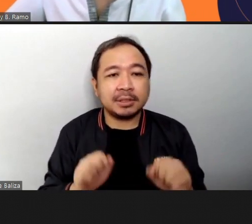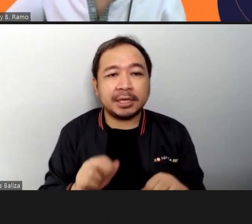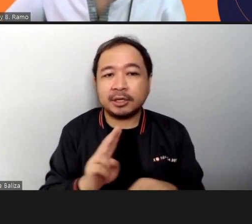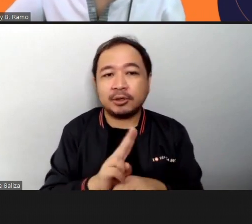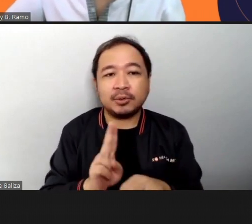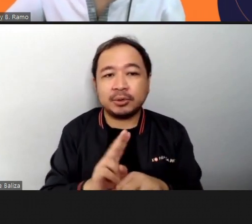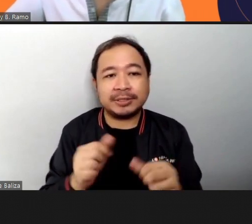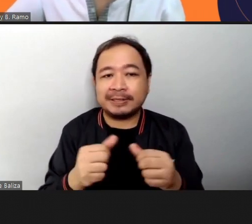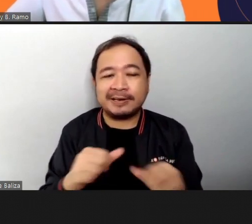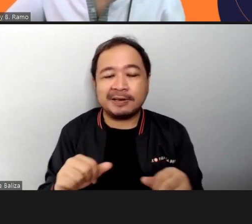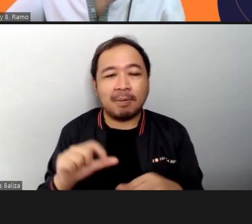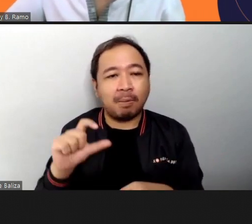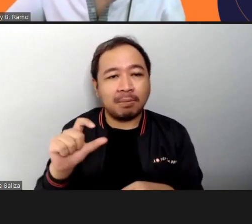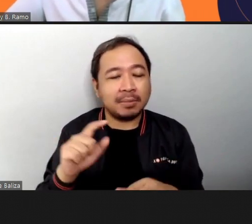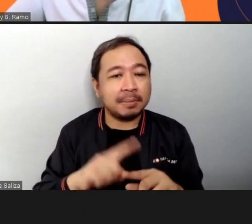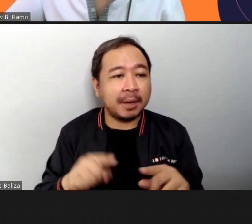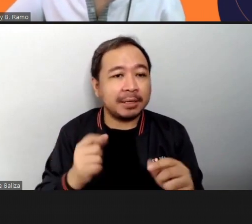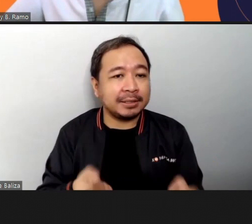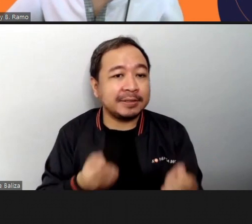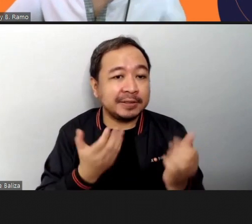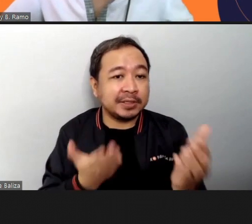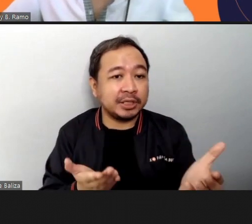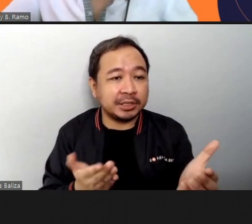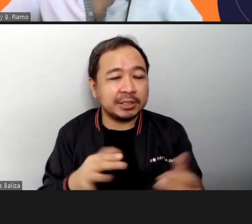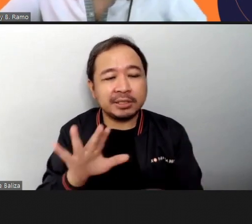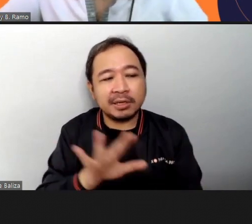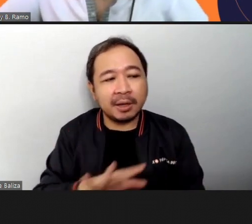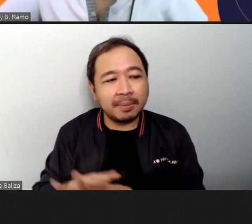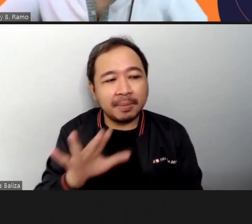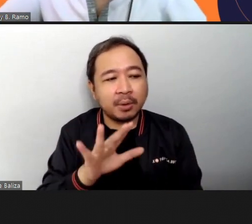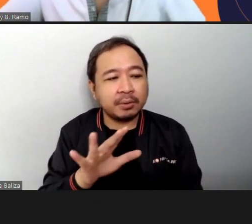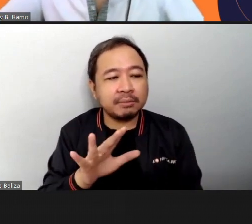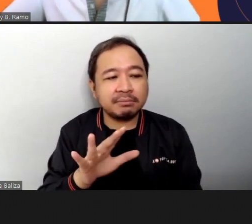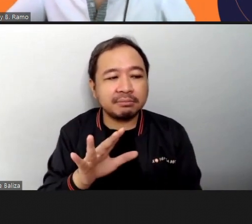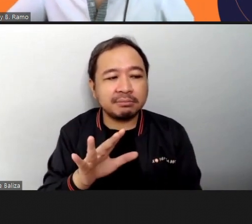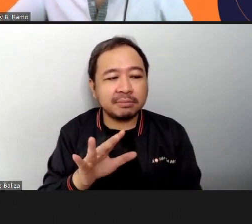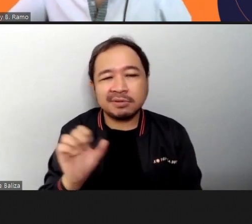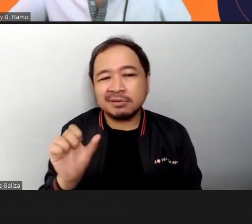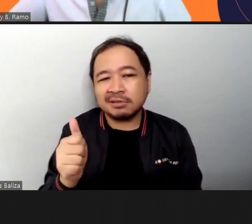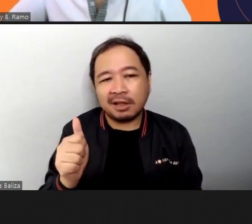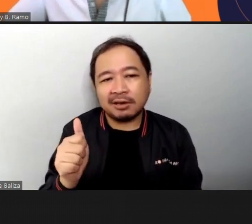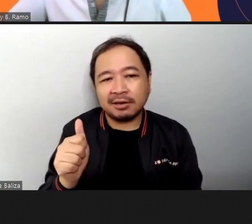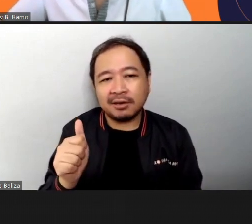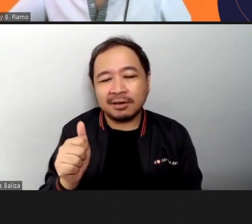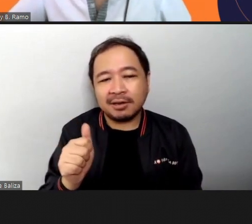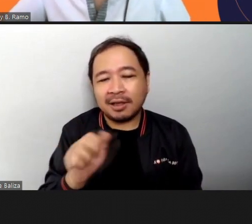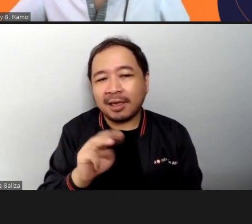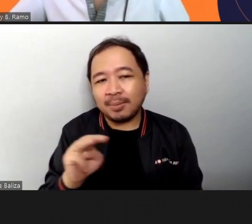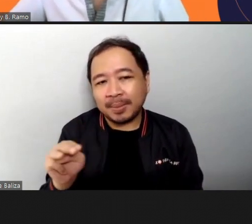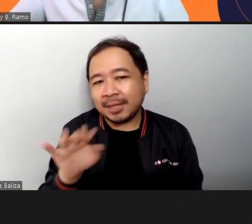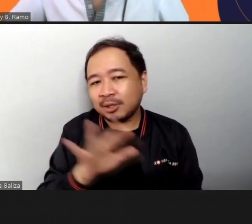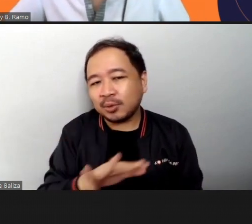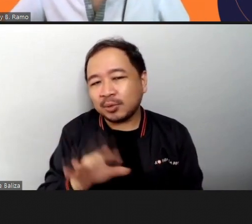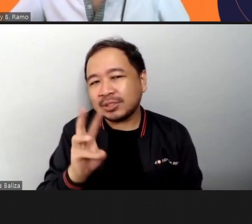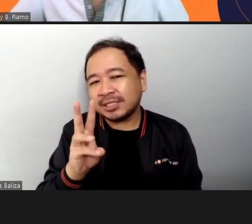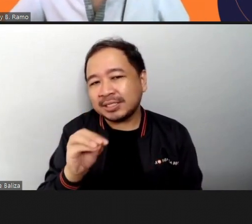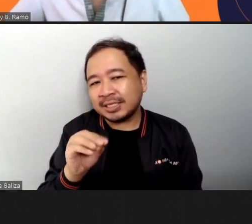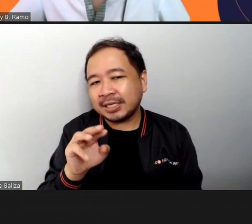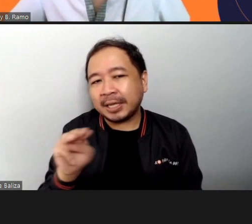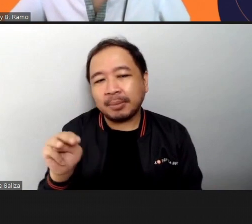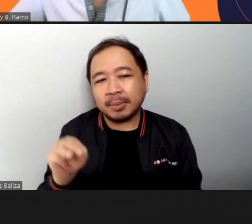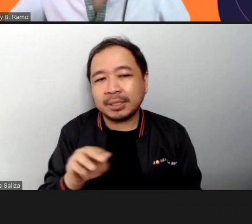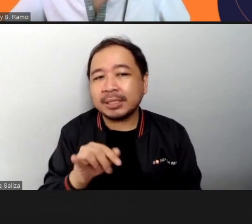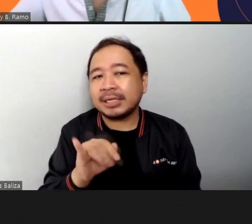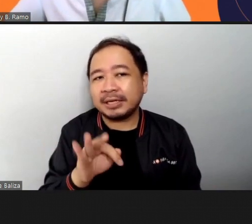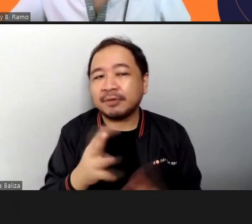naman pero we suggest yung mga around 10 10 millimeters to 16 millimeters if you want to